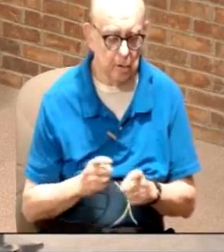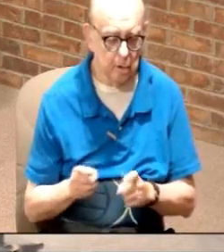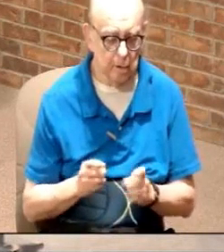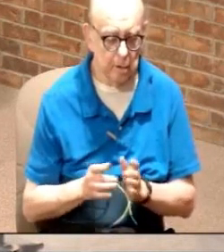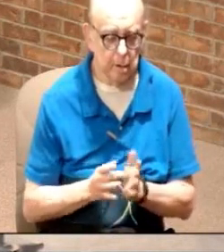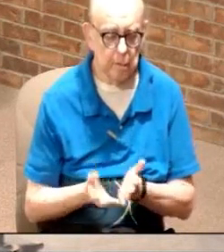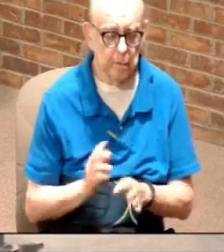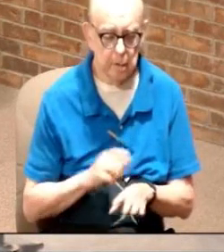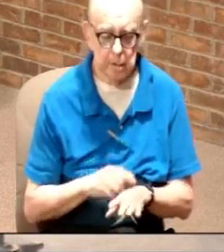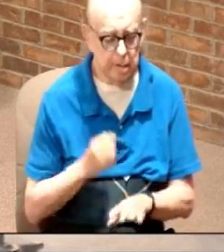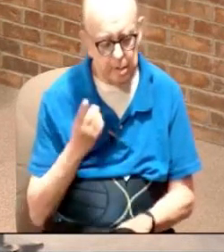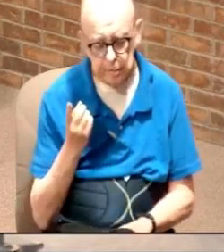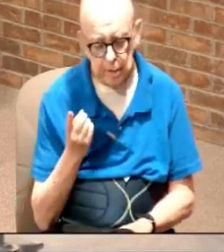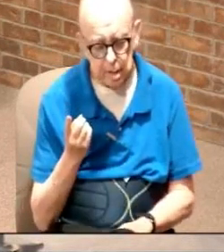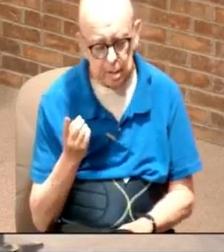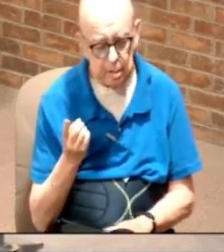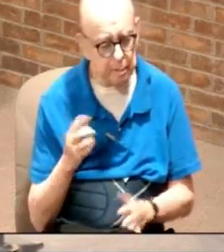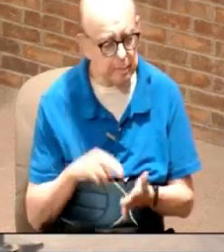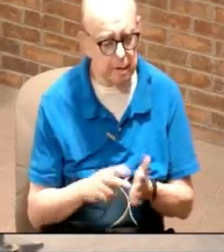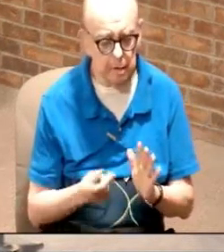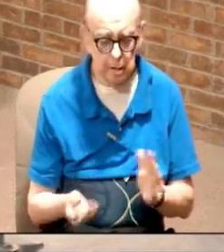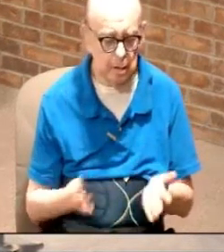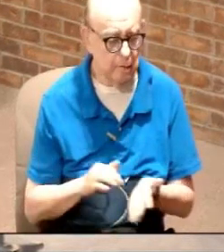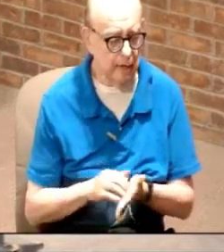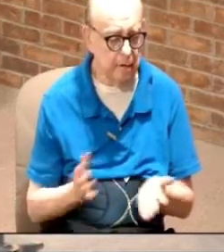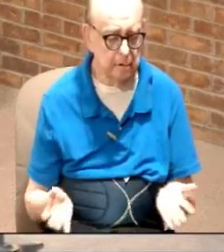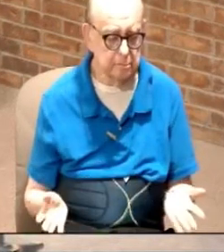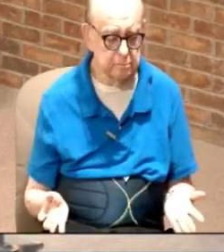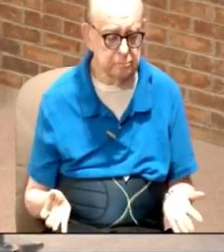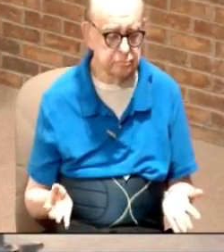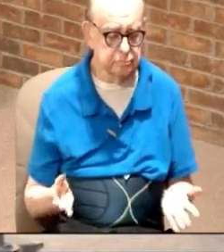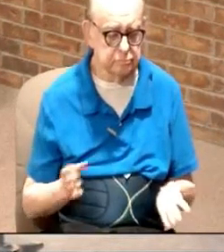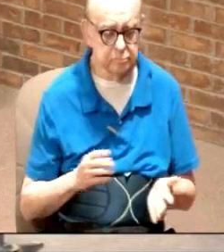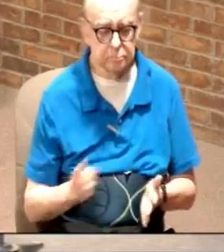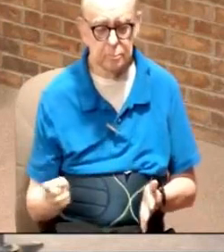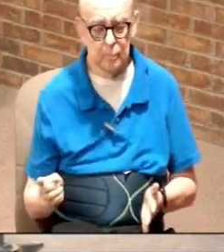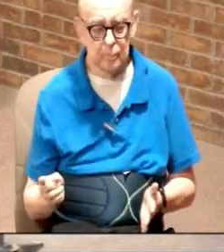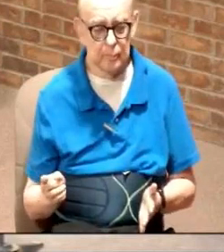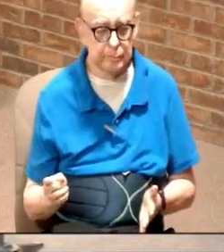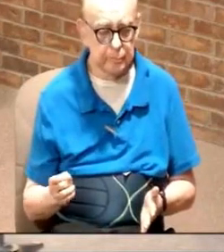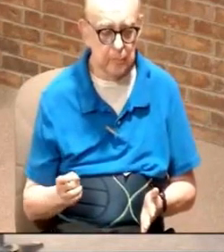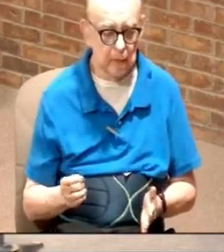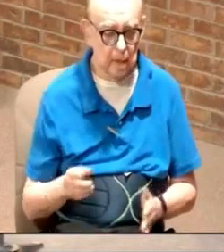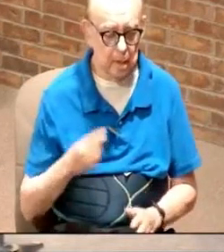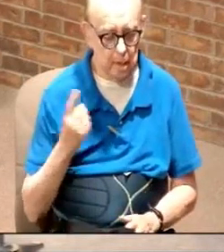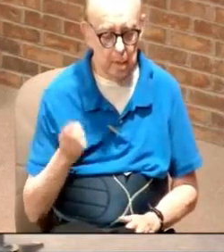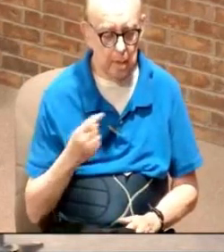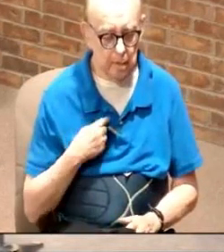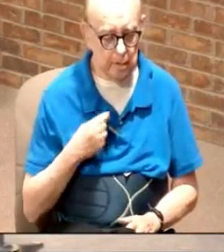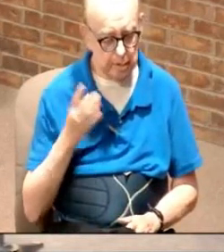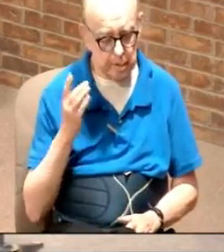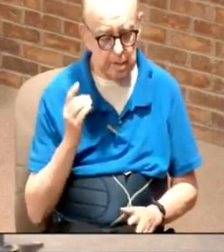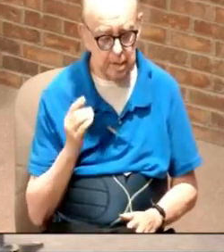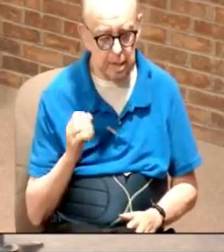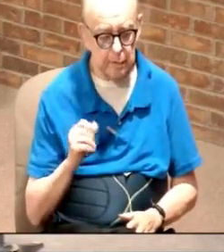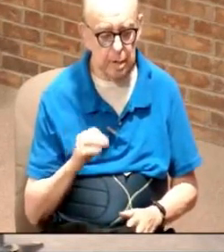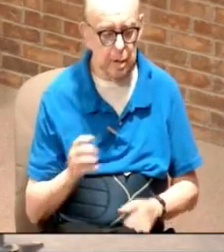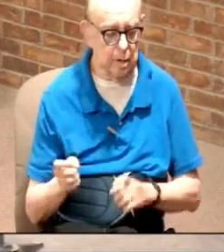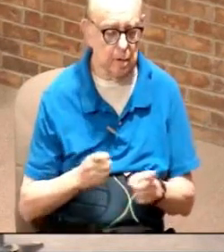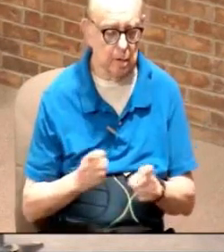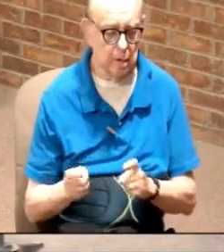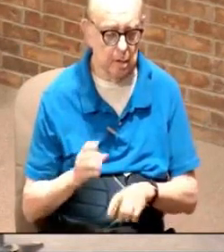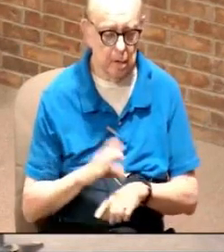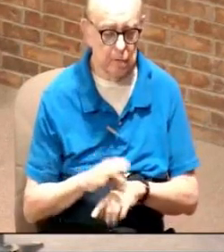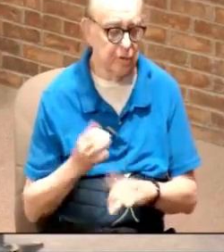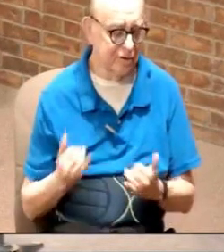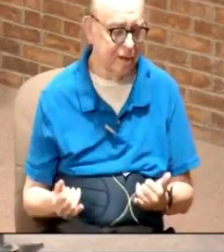biblical times, they didn't understand what epilepsy was all about. And they just assumed it was demon-possession. There